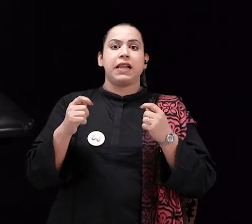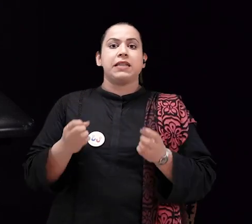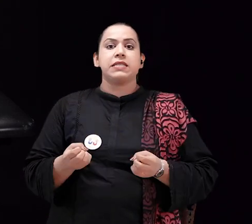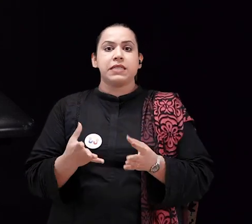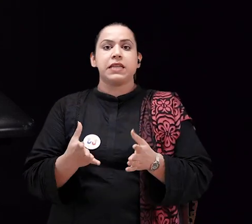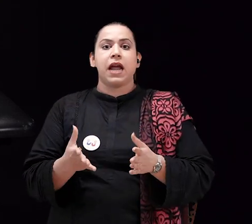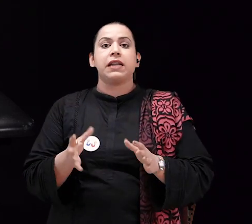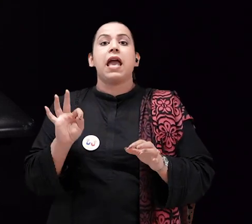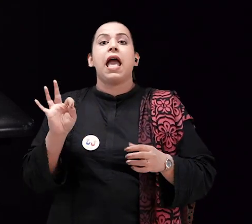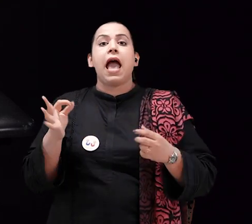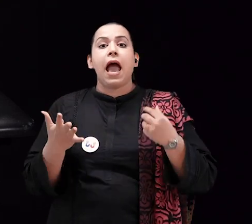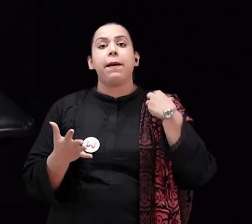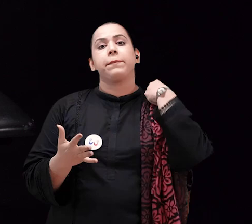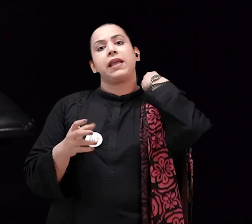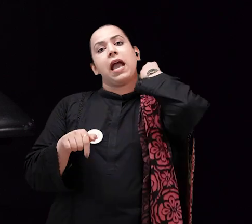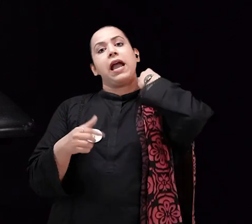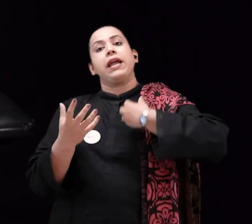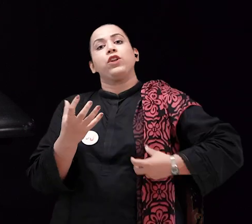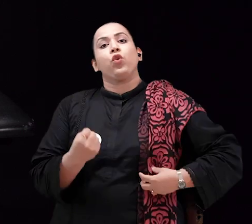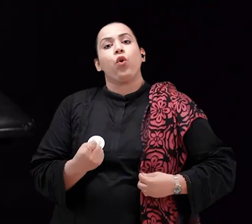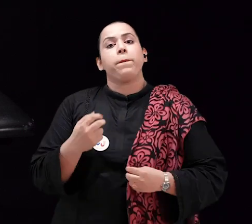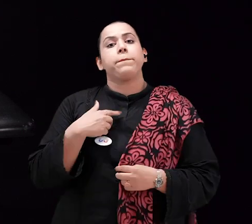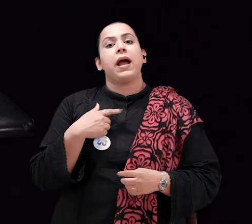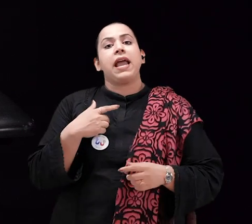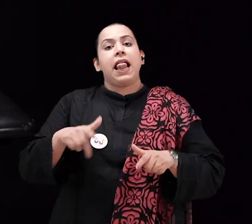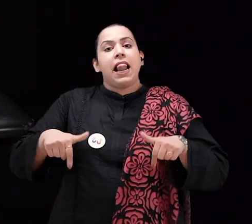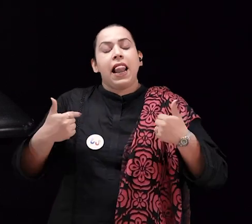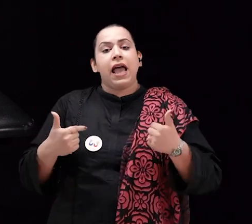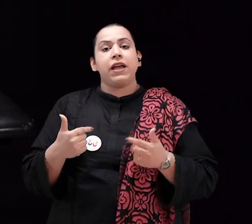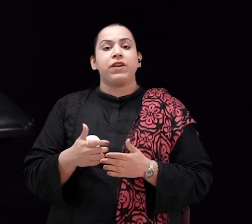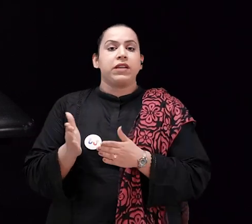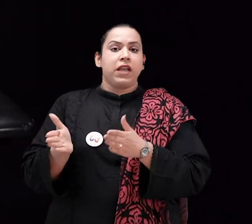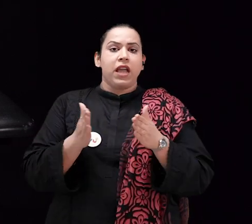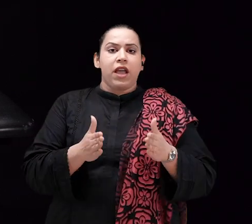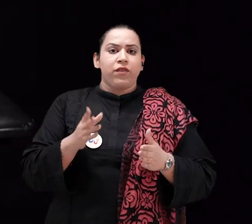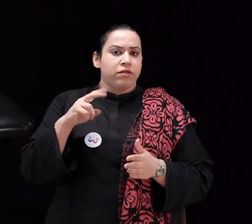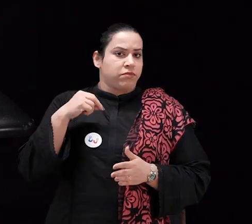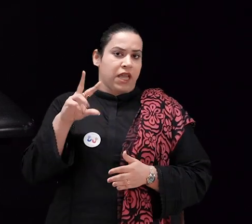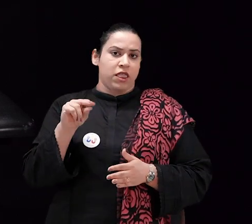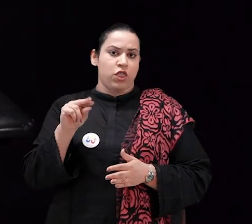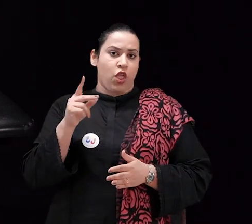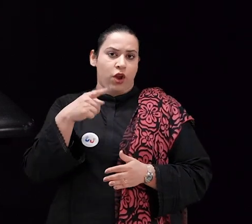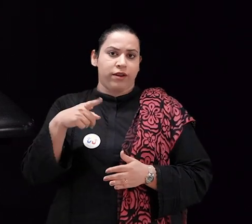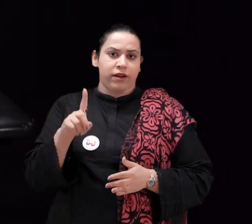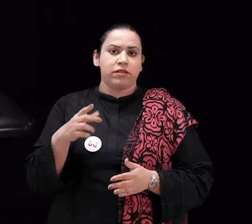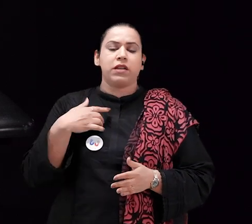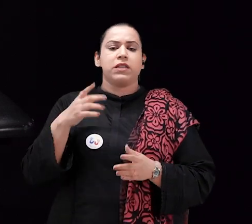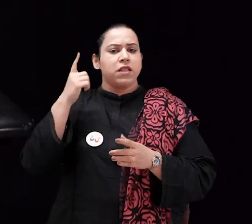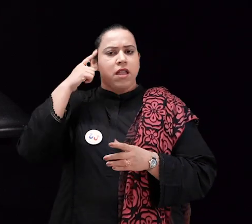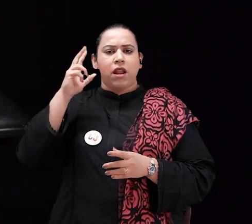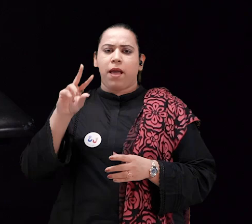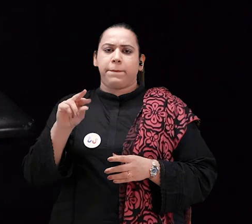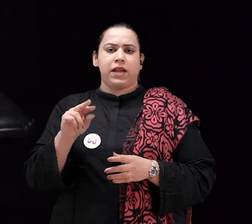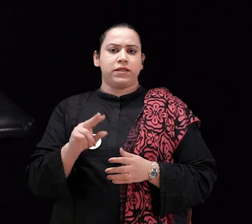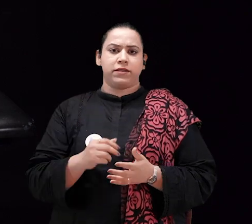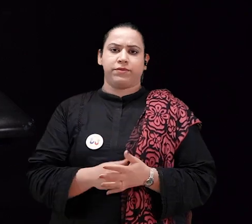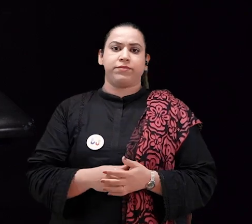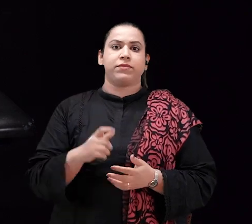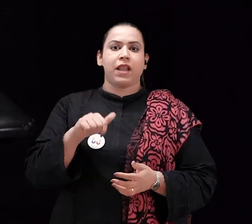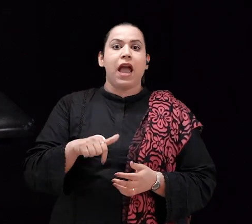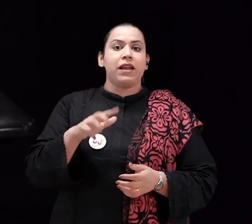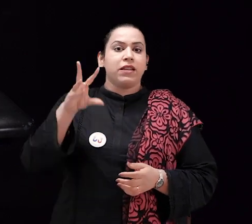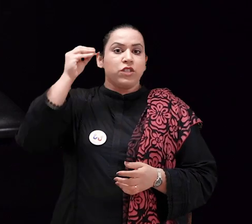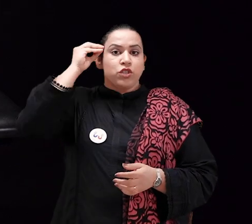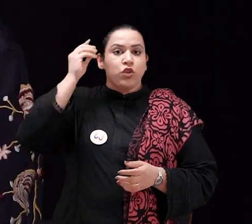miracles start happening. I took charge of my life. I said, even if I cannot write, it doesn't matter.